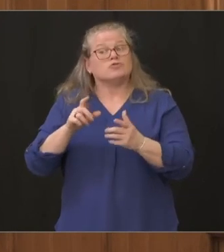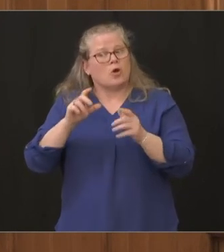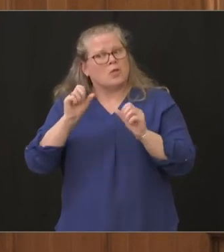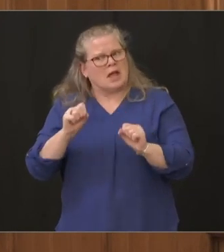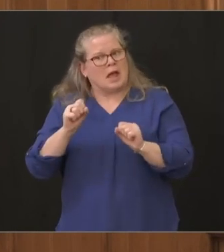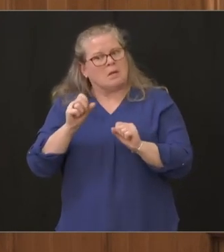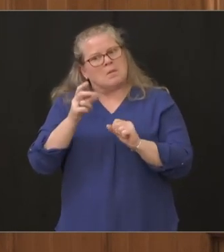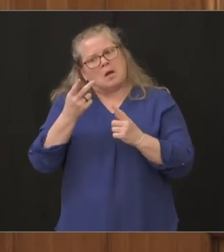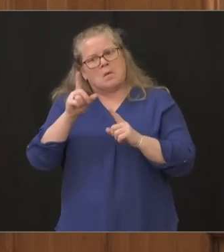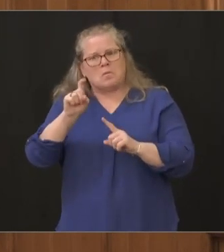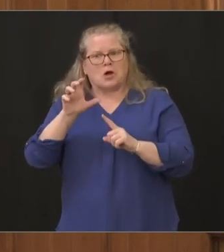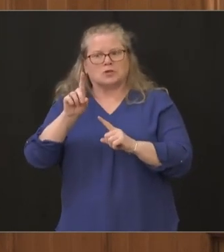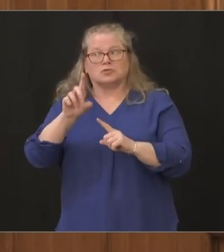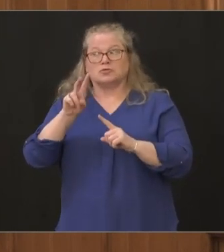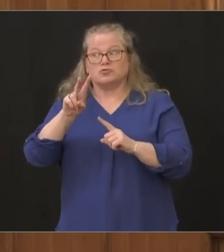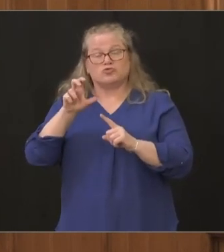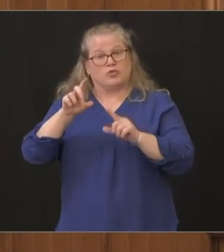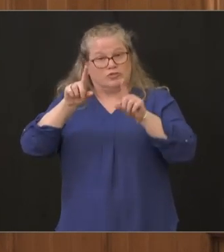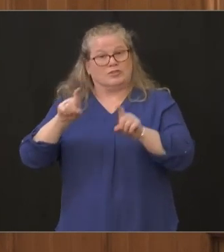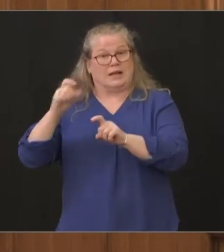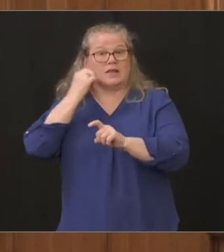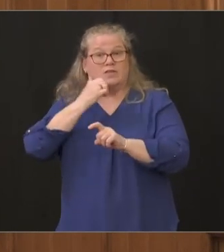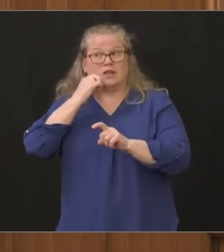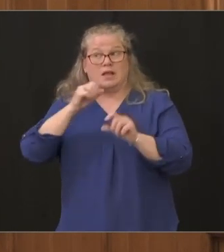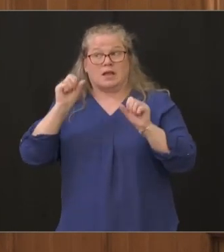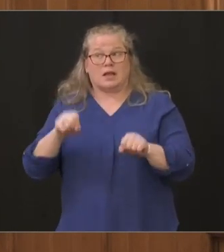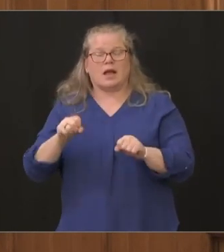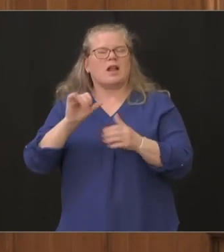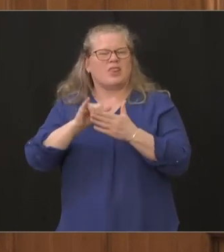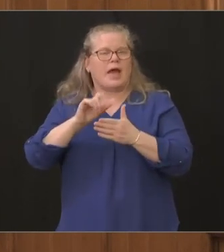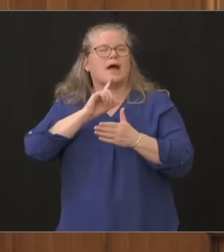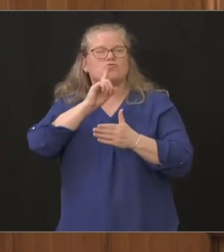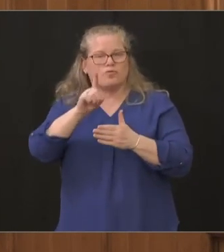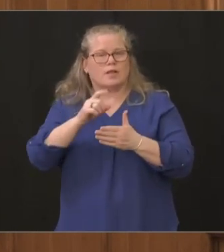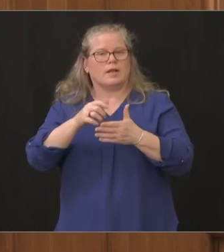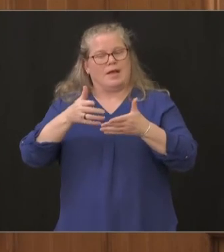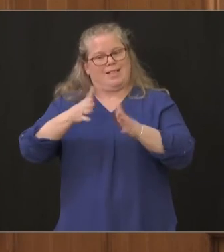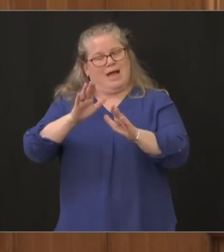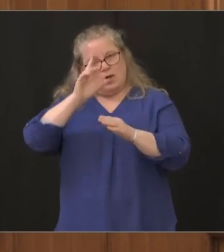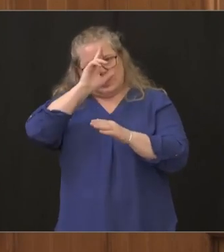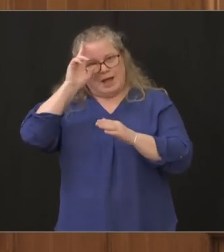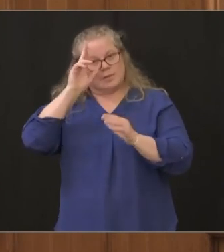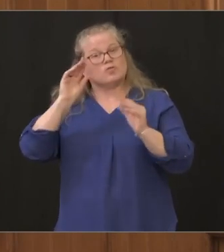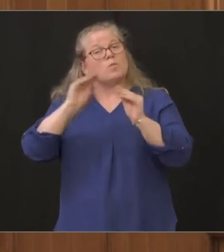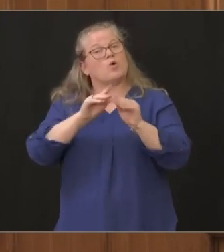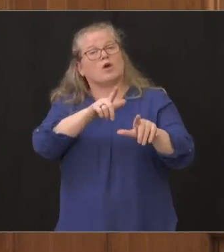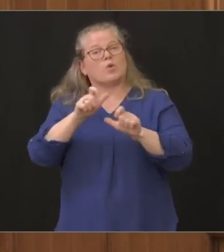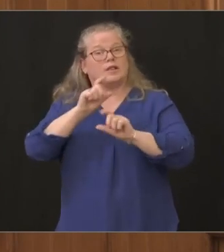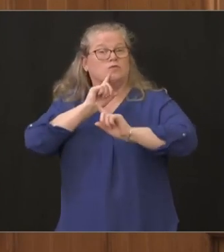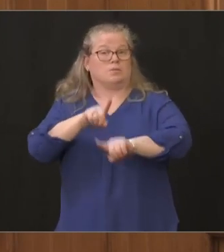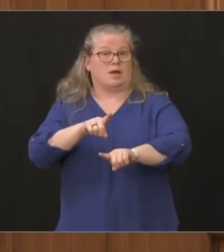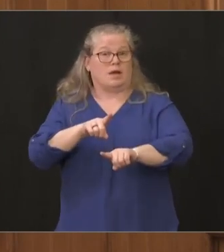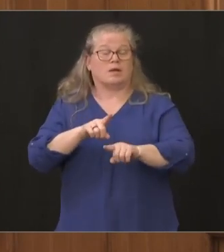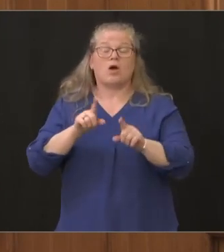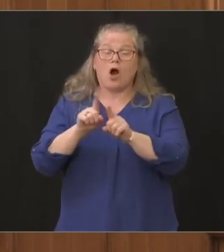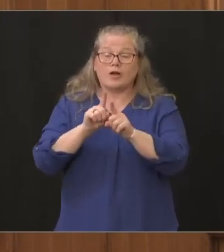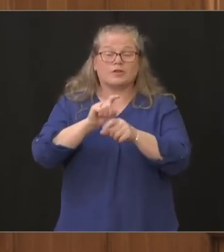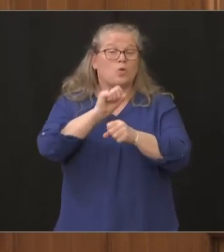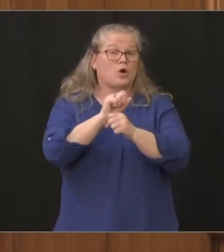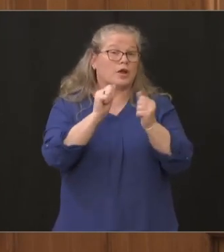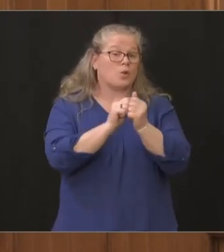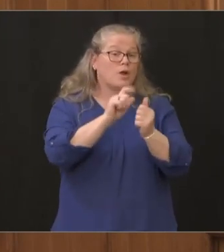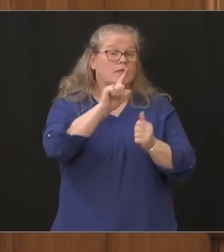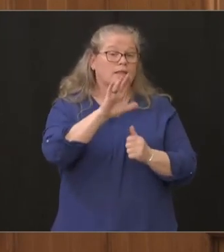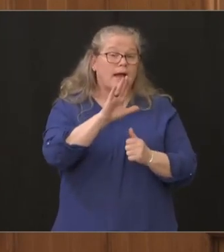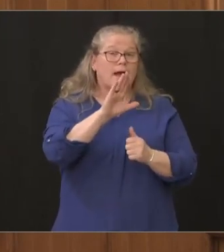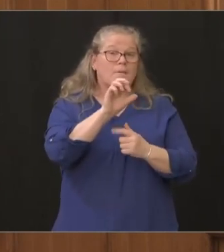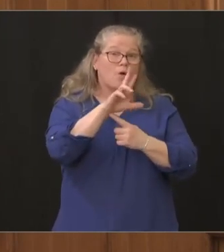that really uh strengthens our ability in the hospitals to more respond more quickly and we're partnering with lab core and quest and